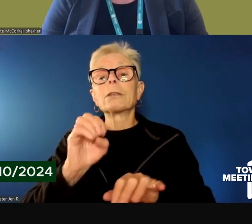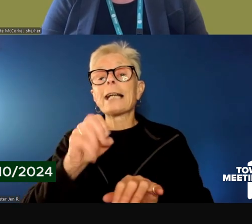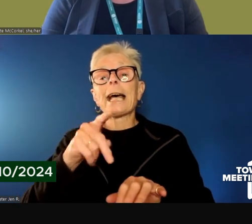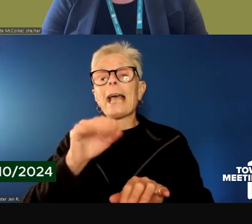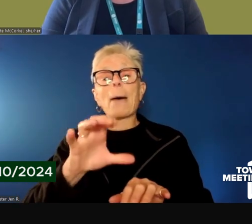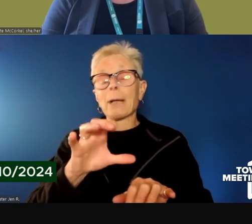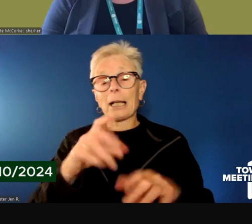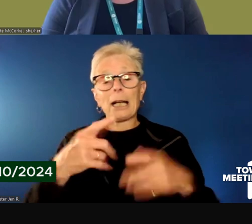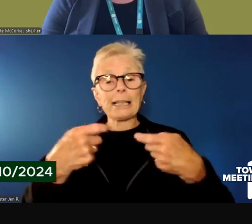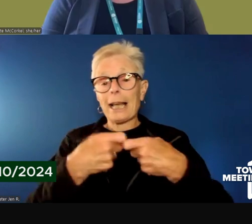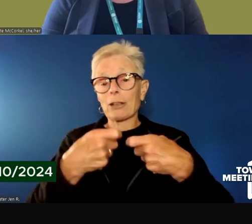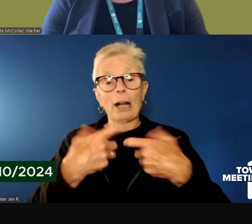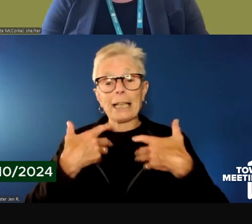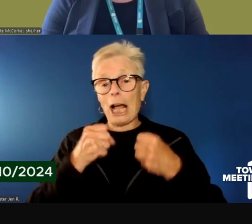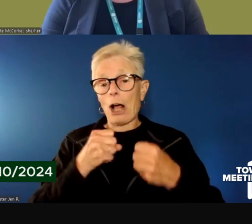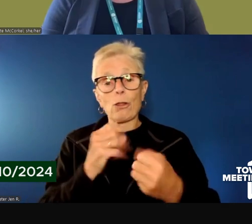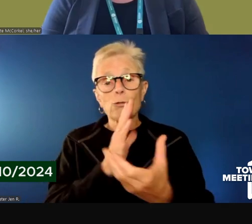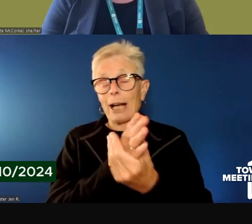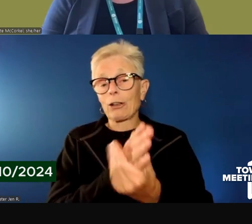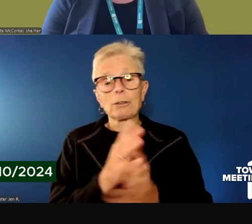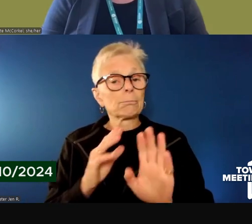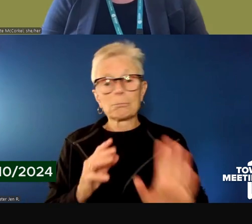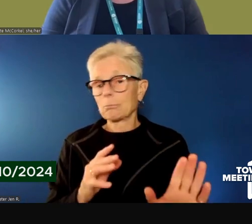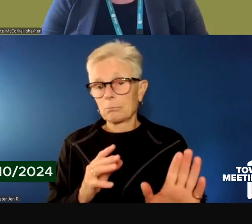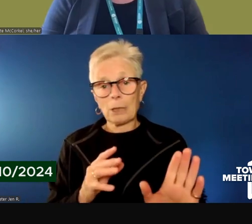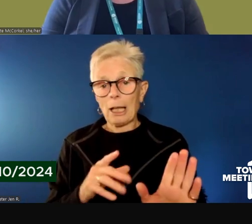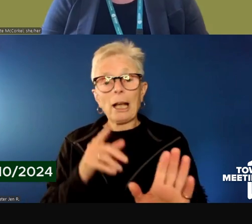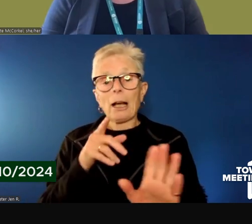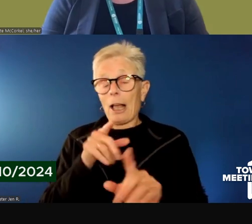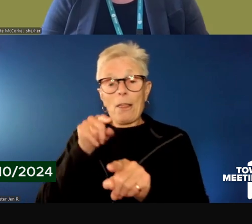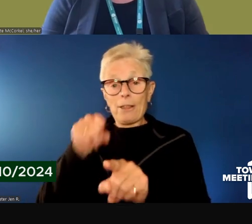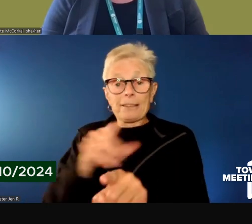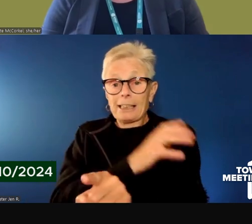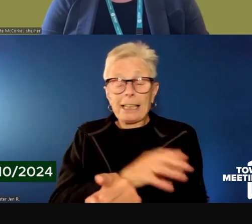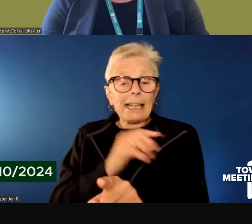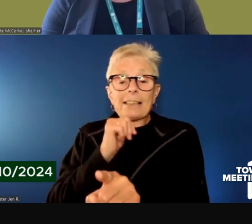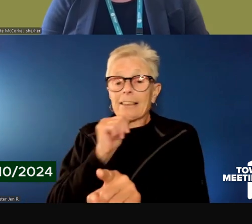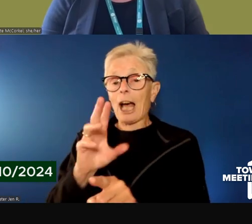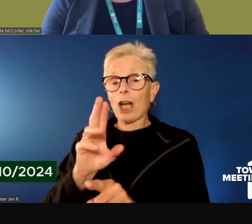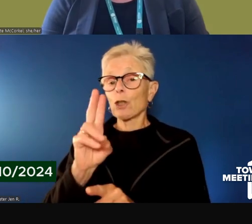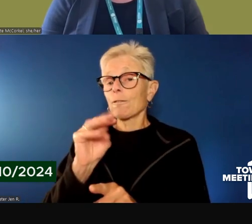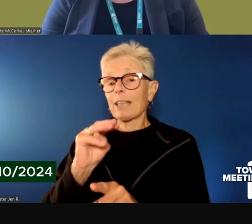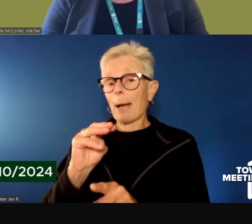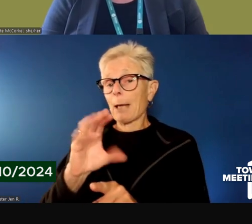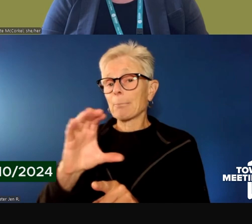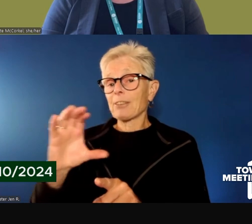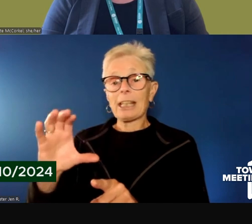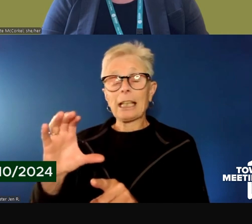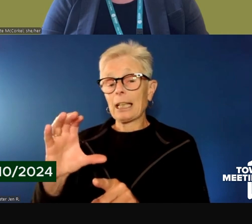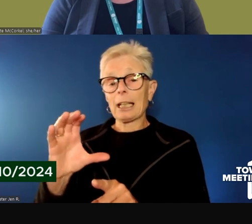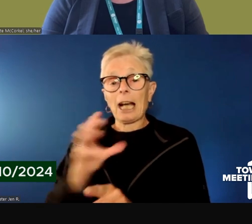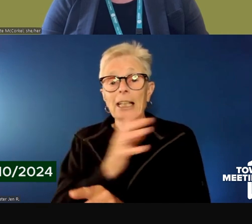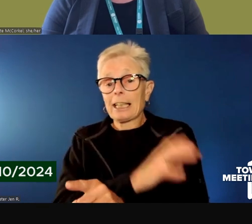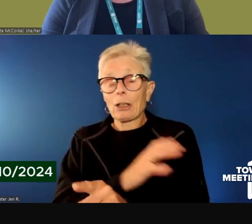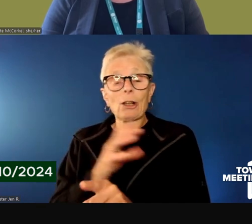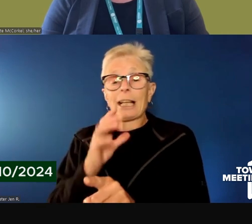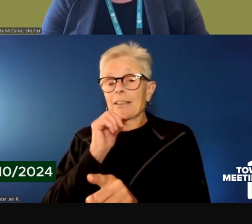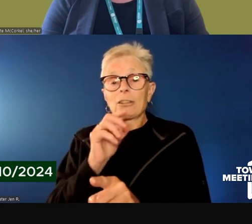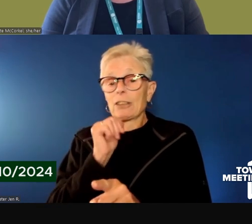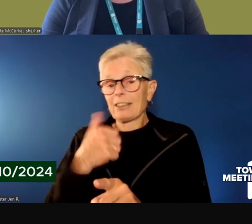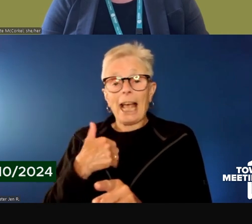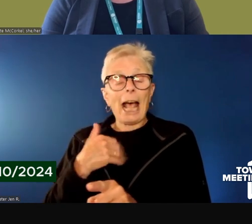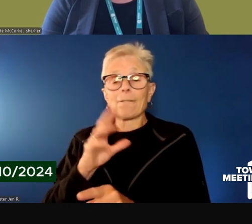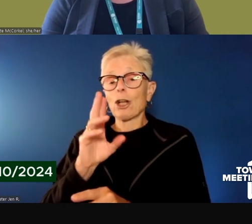electronic health record. This is not a UVM medical center clinical operation. It is not staffed by UVM medical center